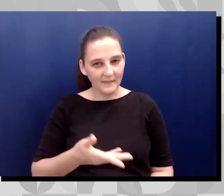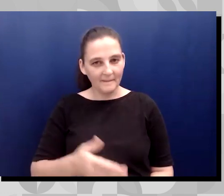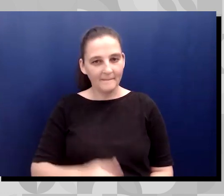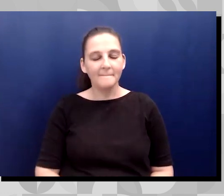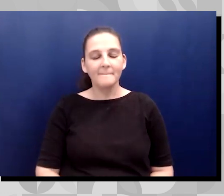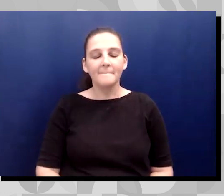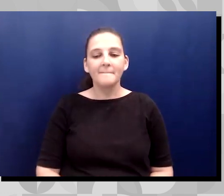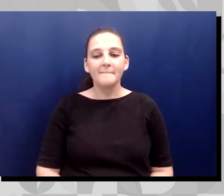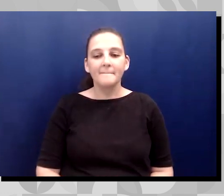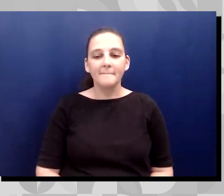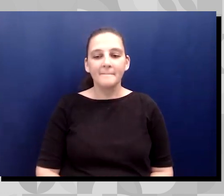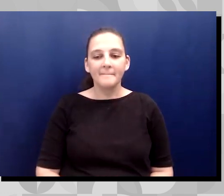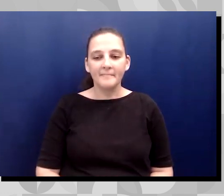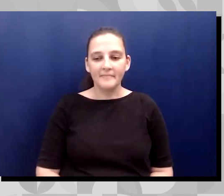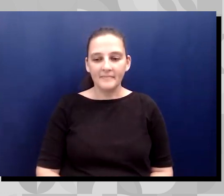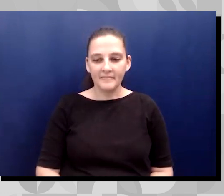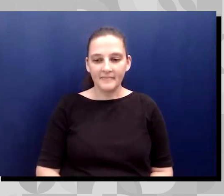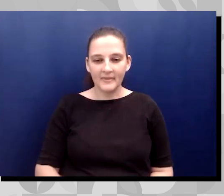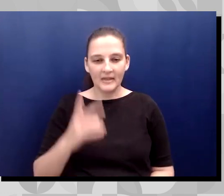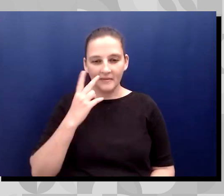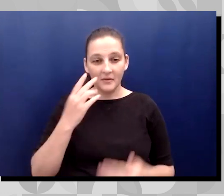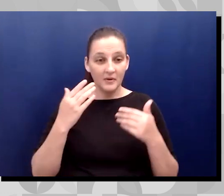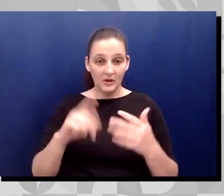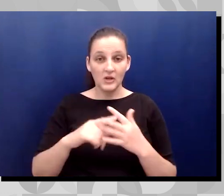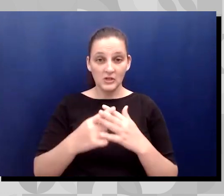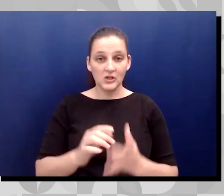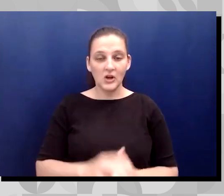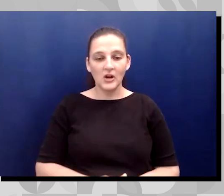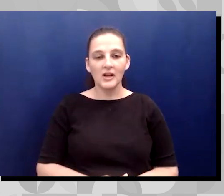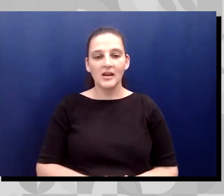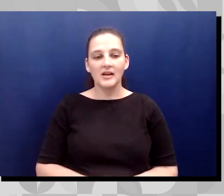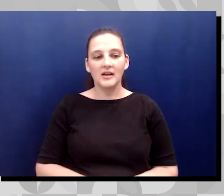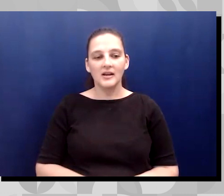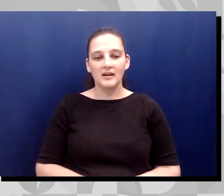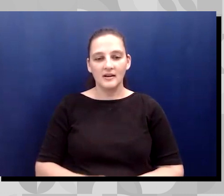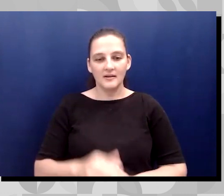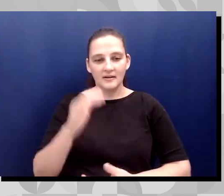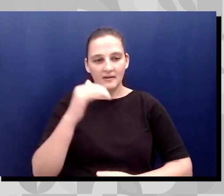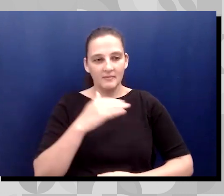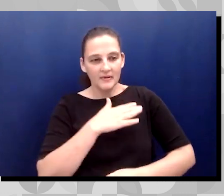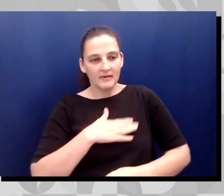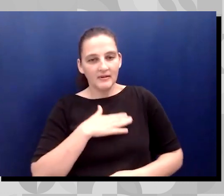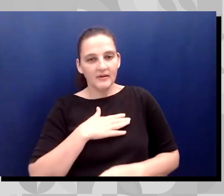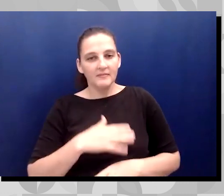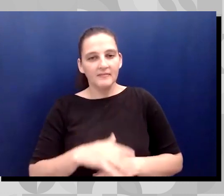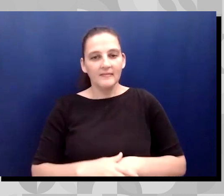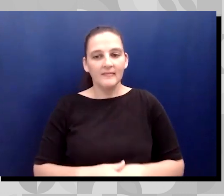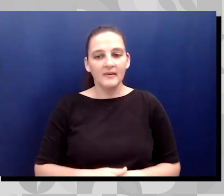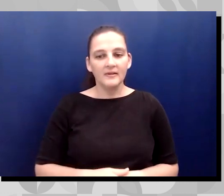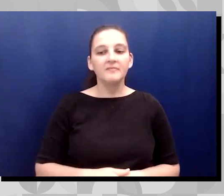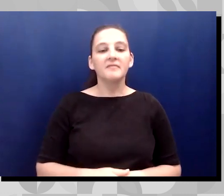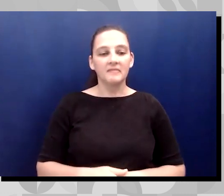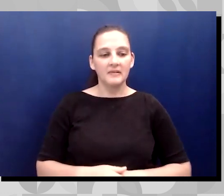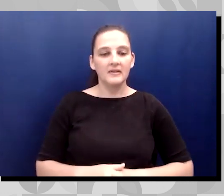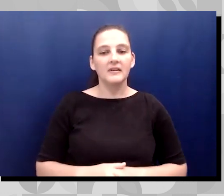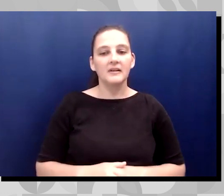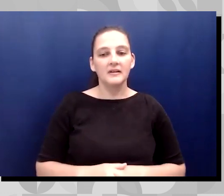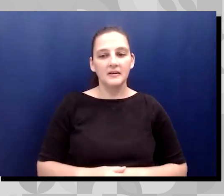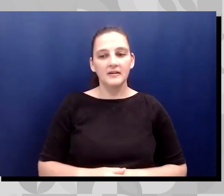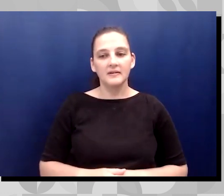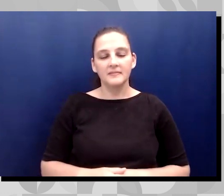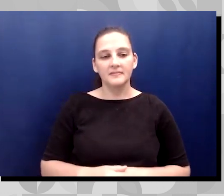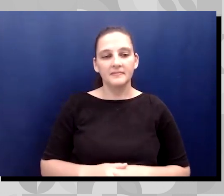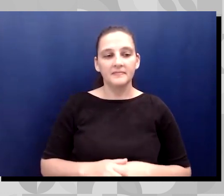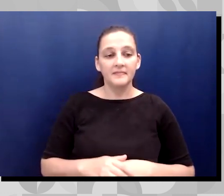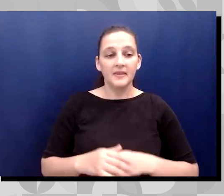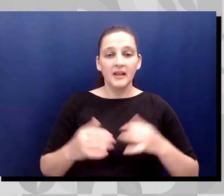Let's see where we'll get started. I'll go to the next slide, please. So today I'm to be really trying to make this